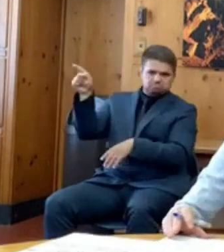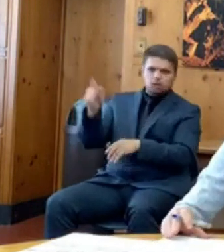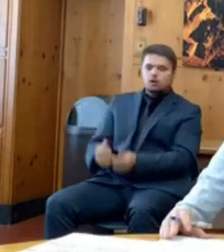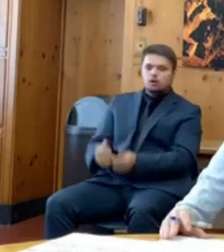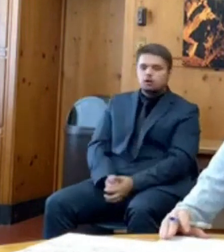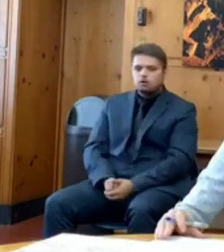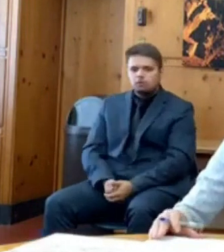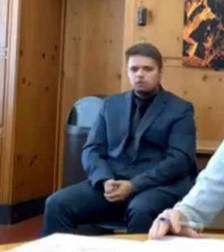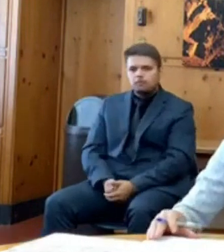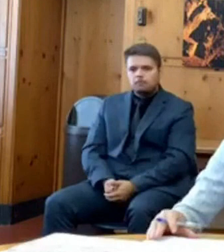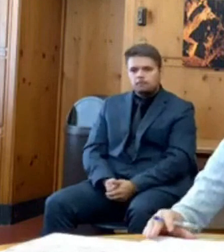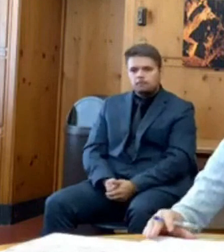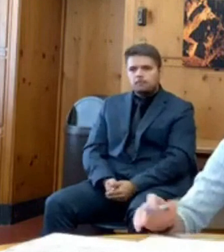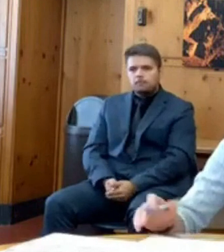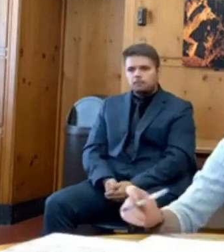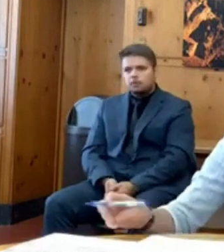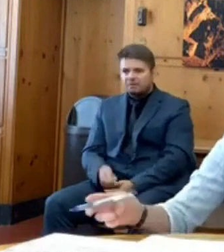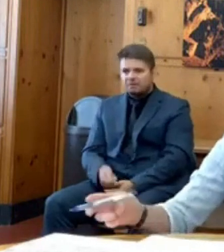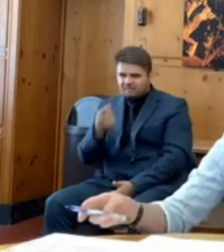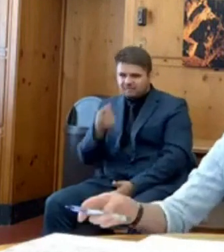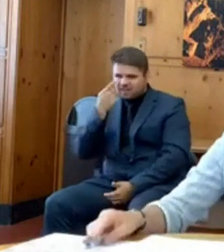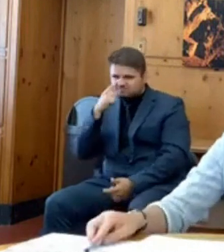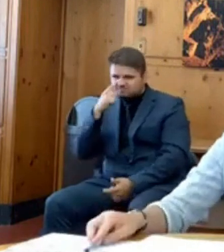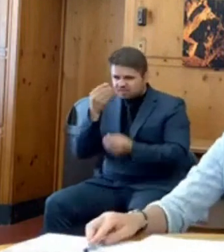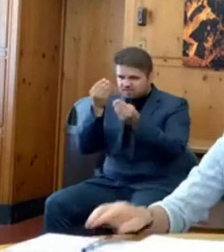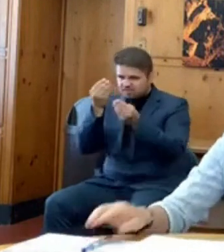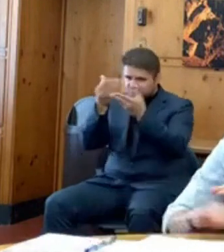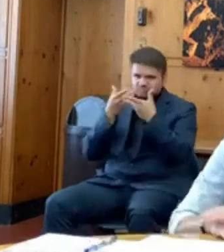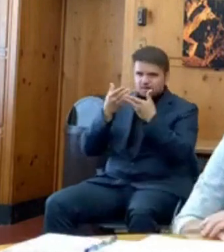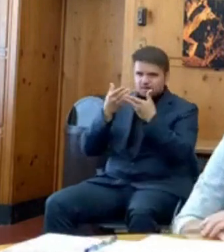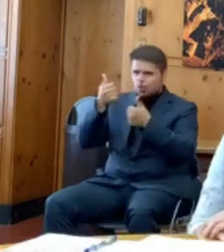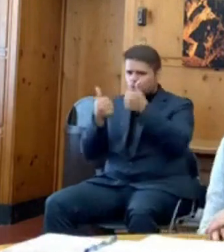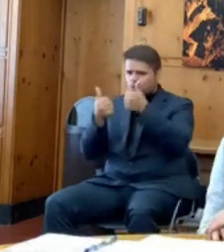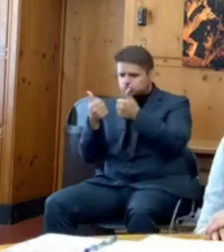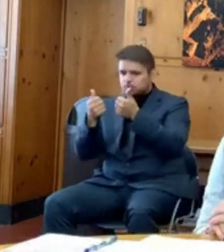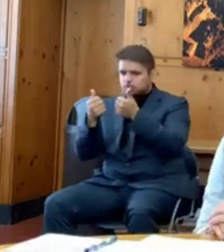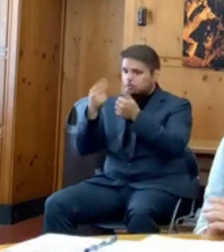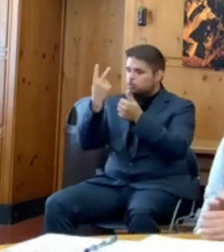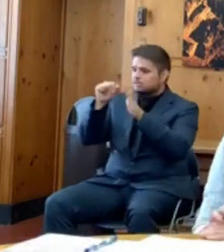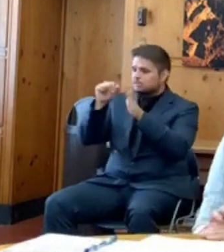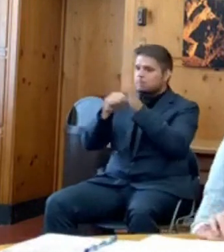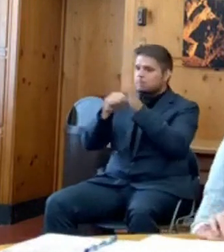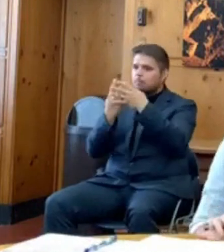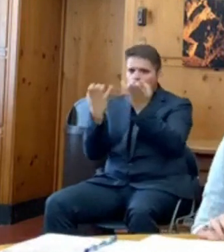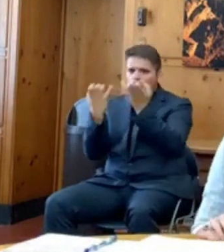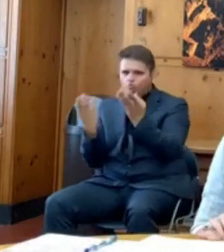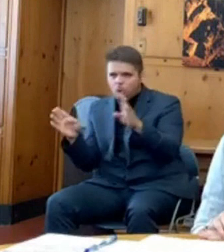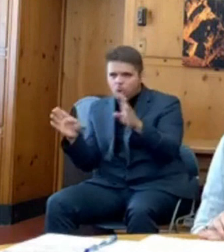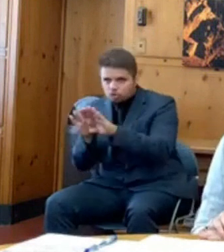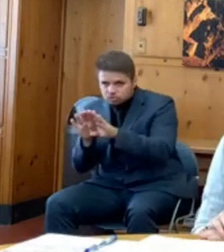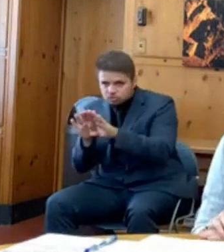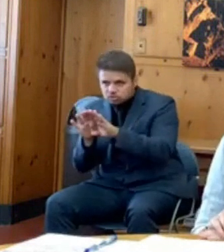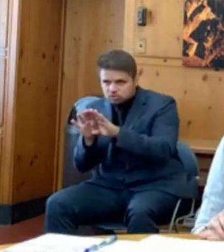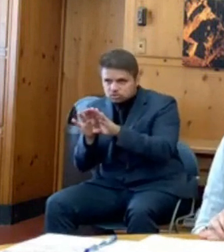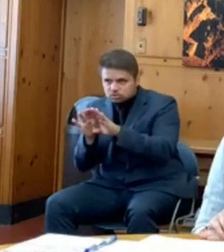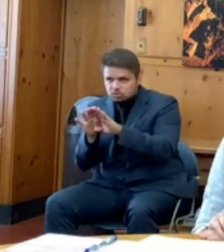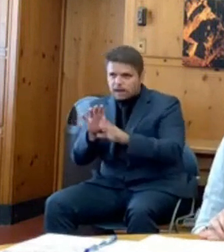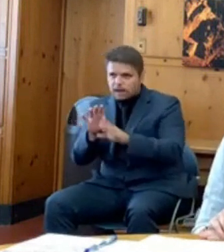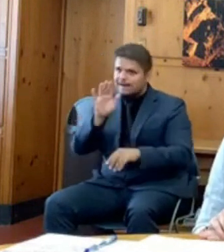which two prisons did you want to close, and what's your understanding of why